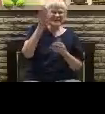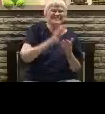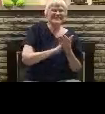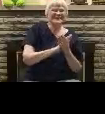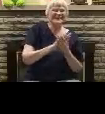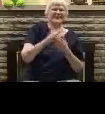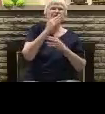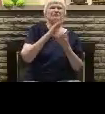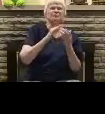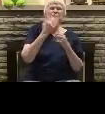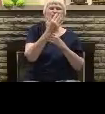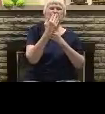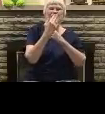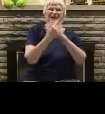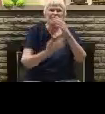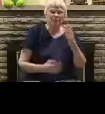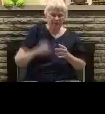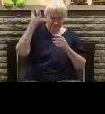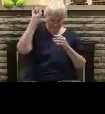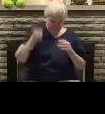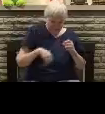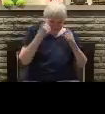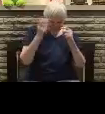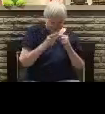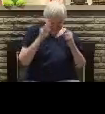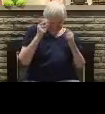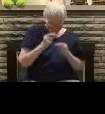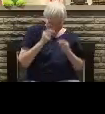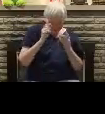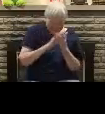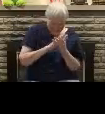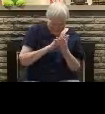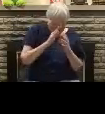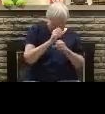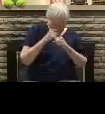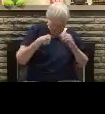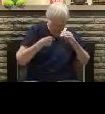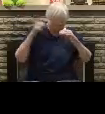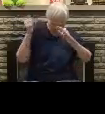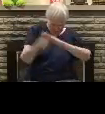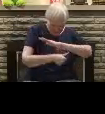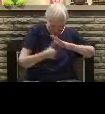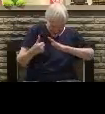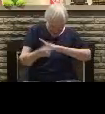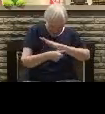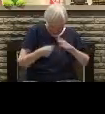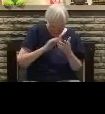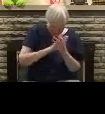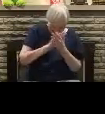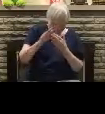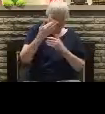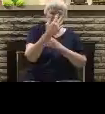judge His cleansing blood Just in simple things to come take